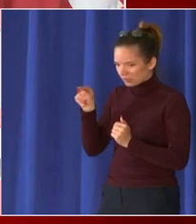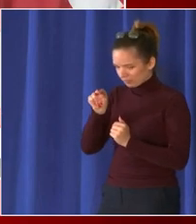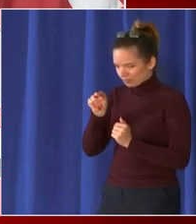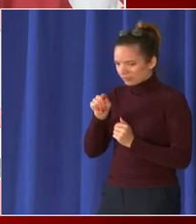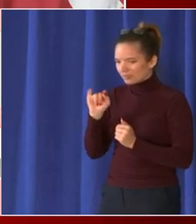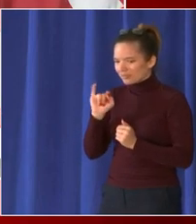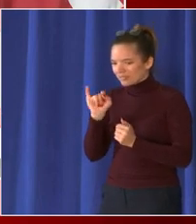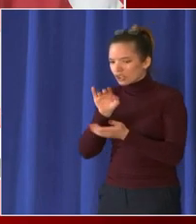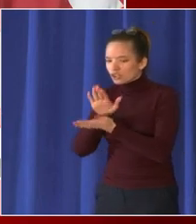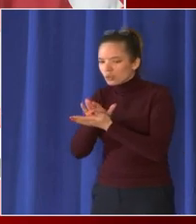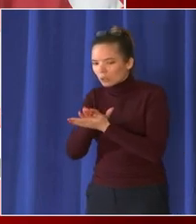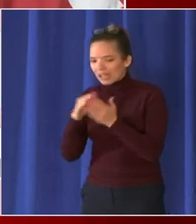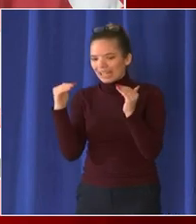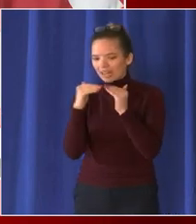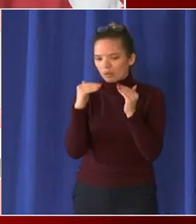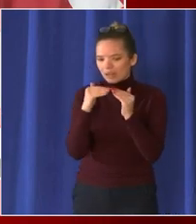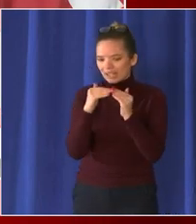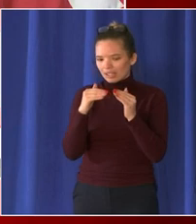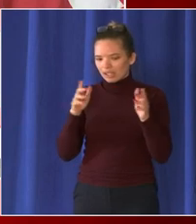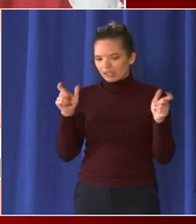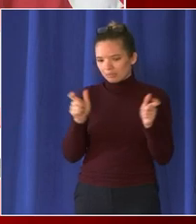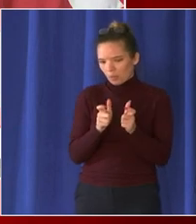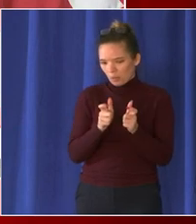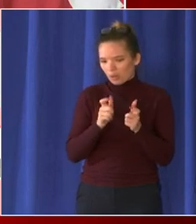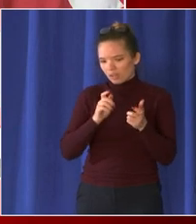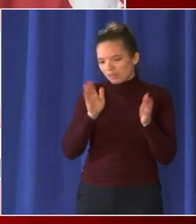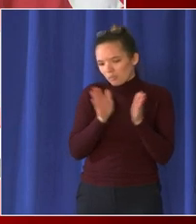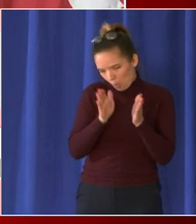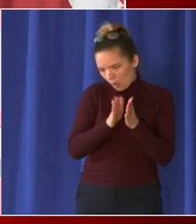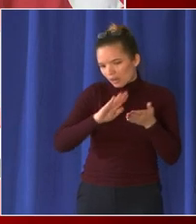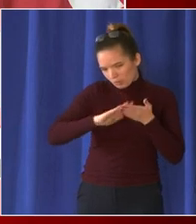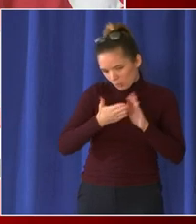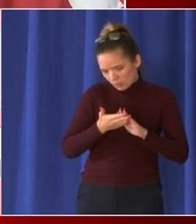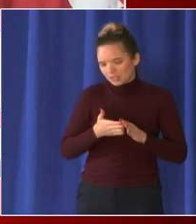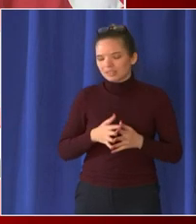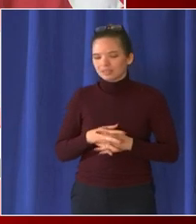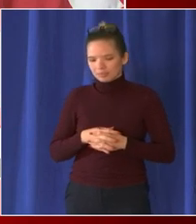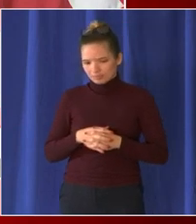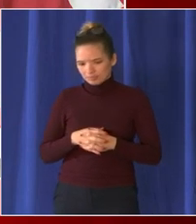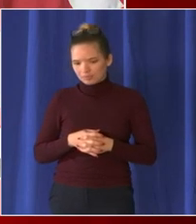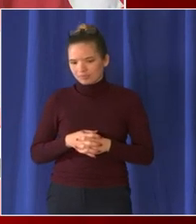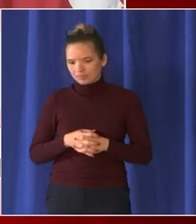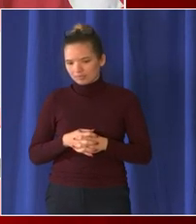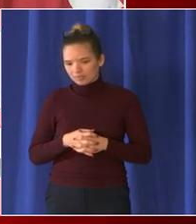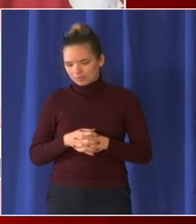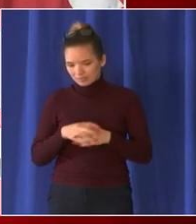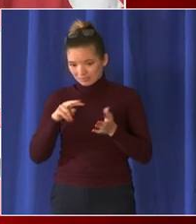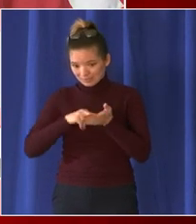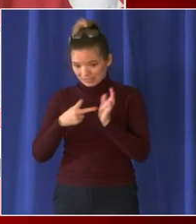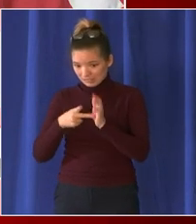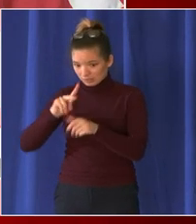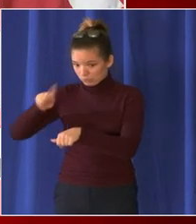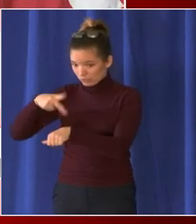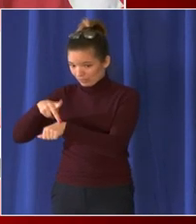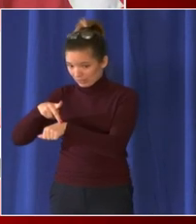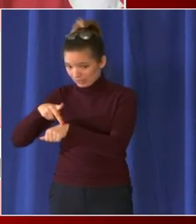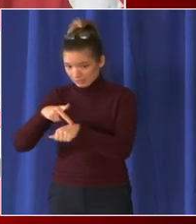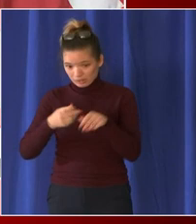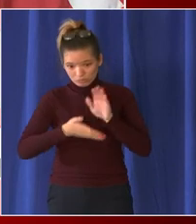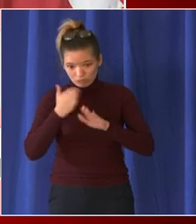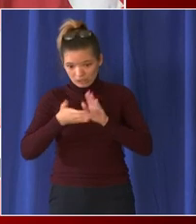in their school and they are um they are highly um supported professionals